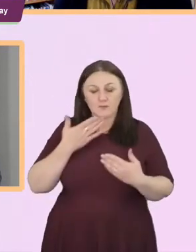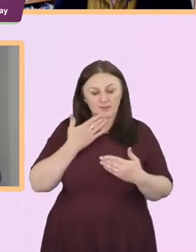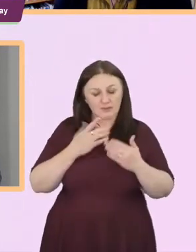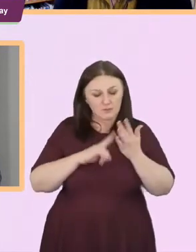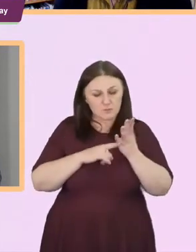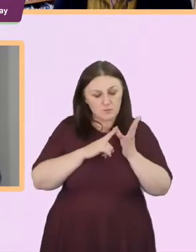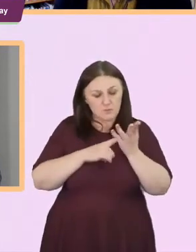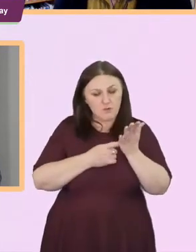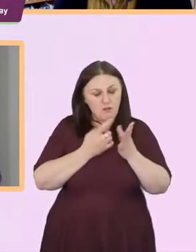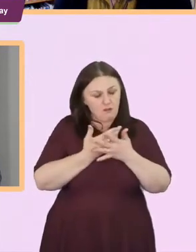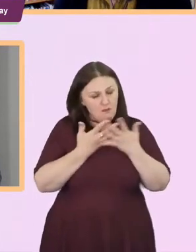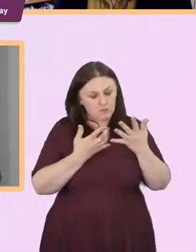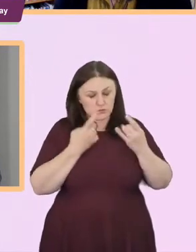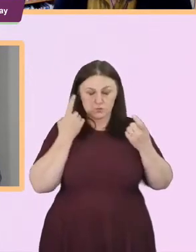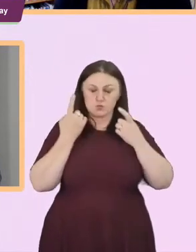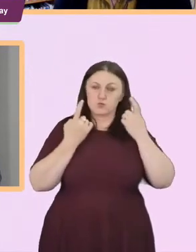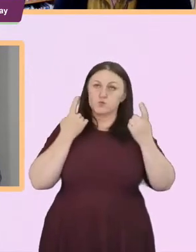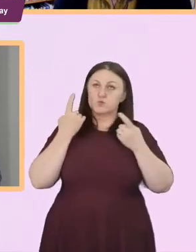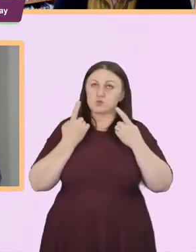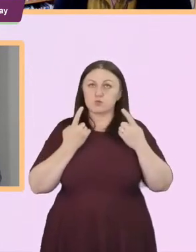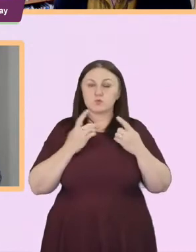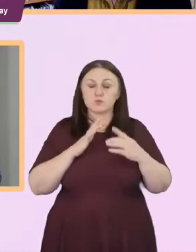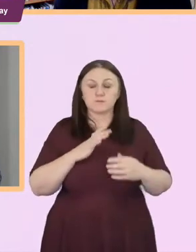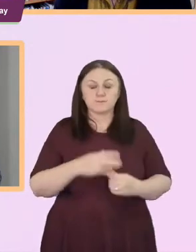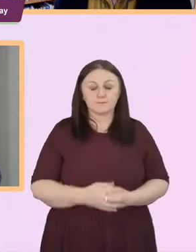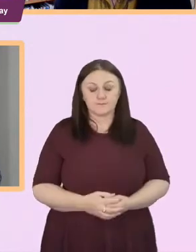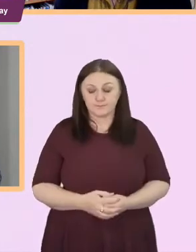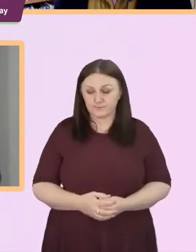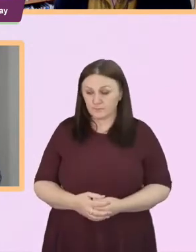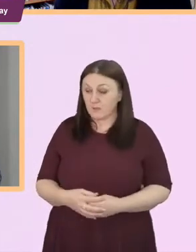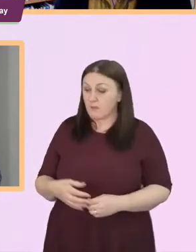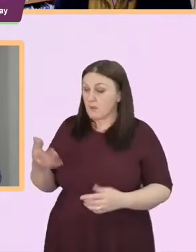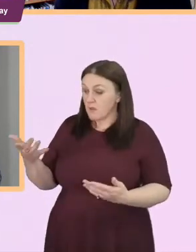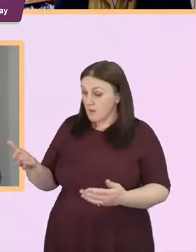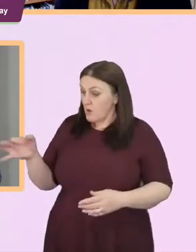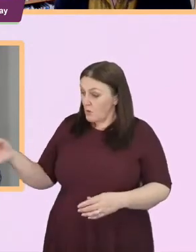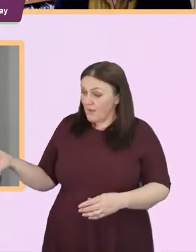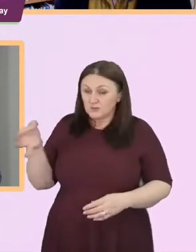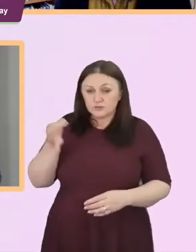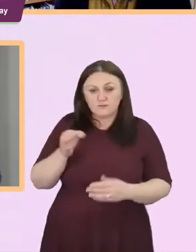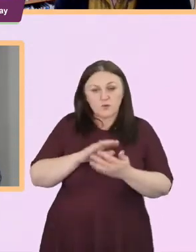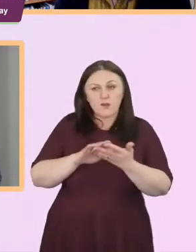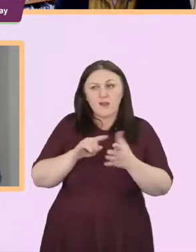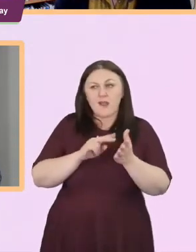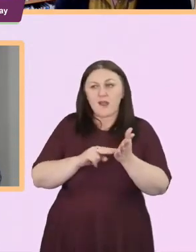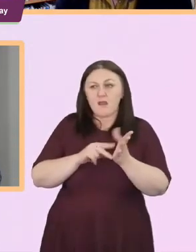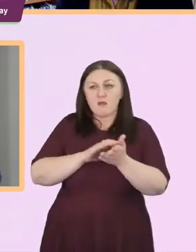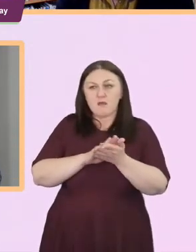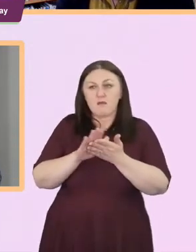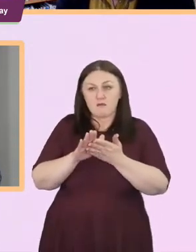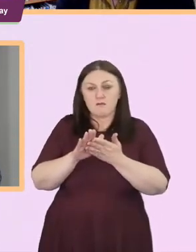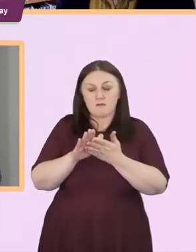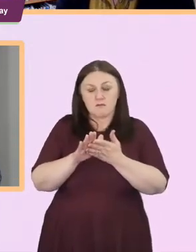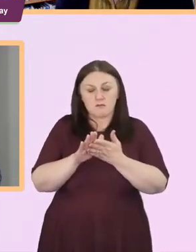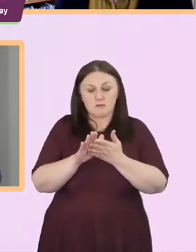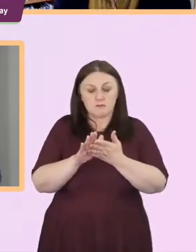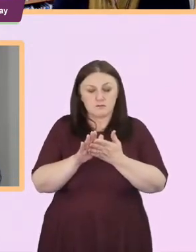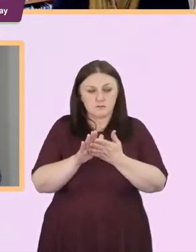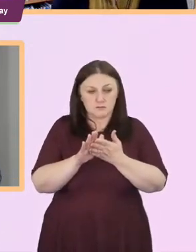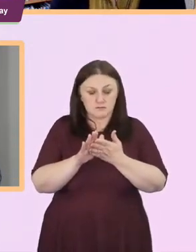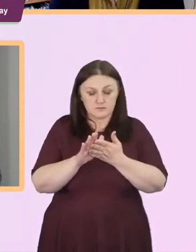um and uh a question for Hannah in fact I'm going to roll two questions um